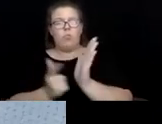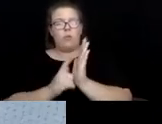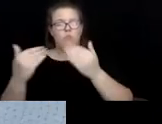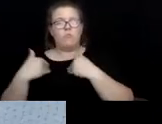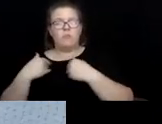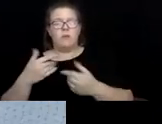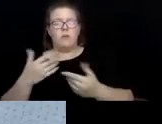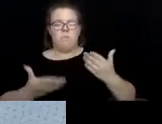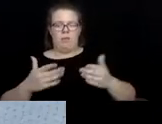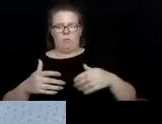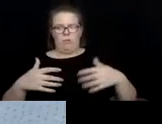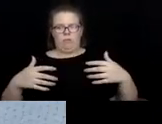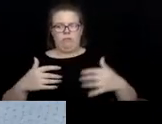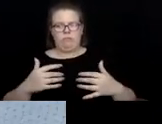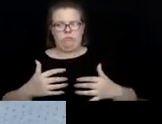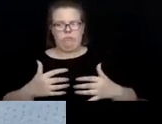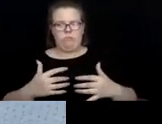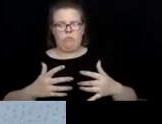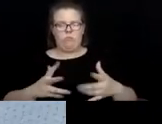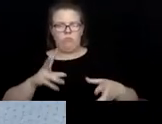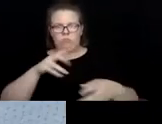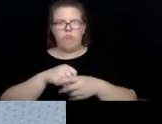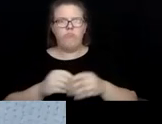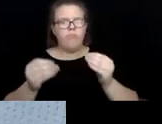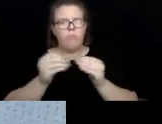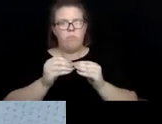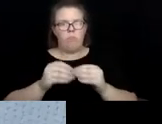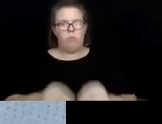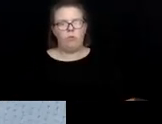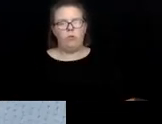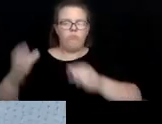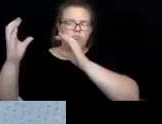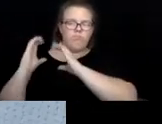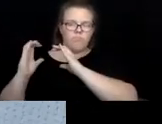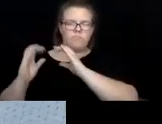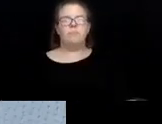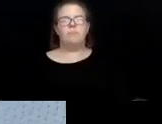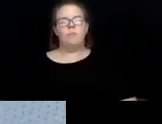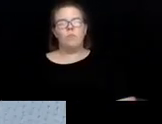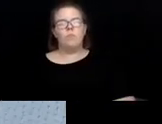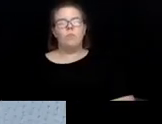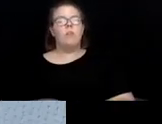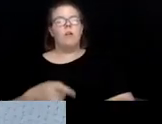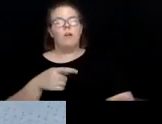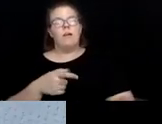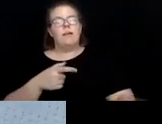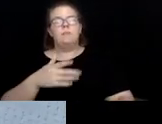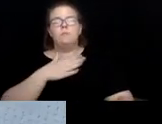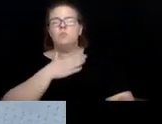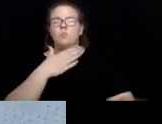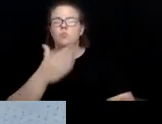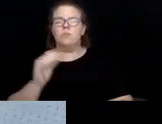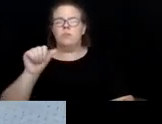play more of a limited role with the client. The ability or willingness of other agencies